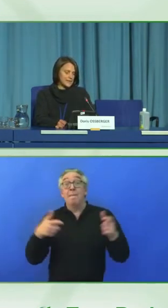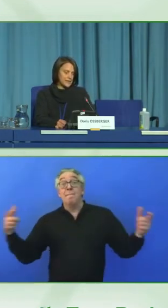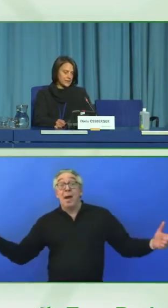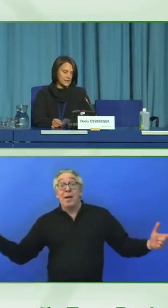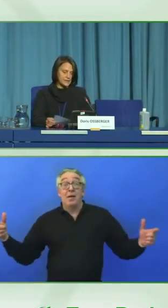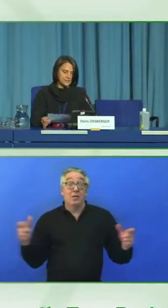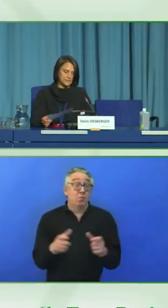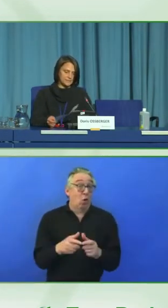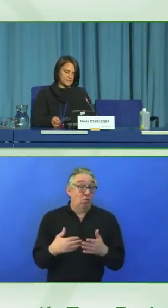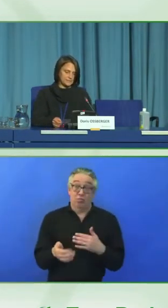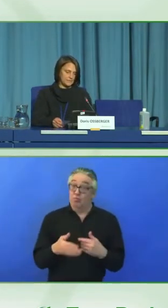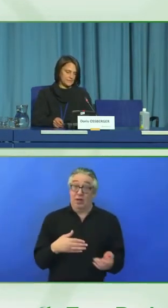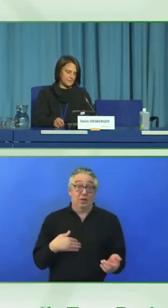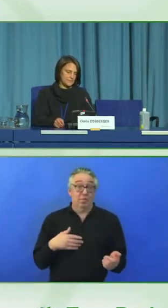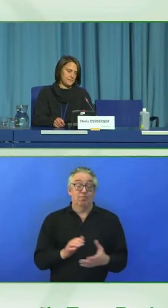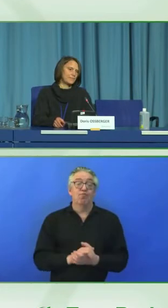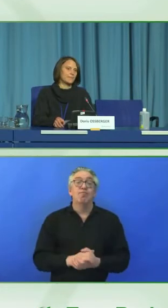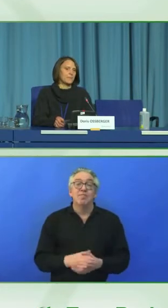Next slide, please.